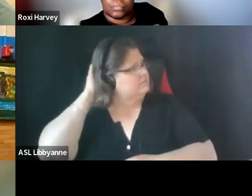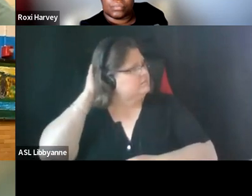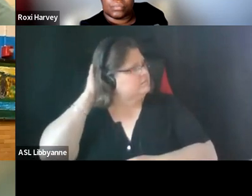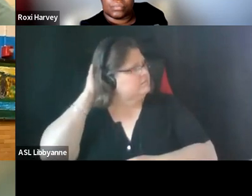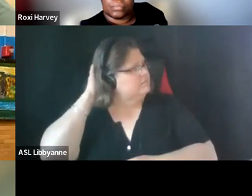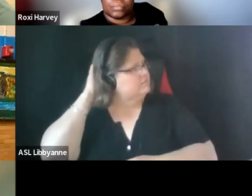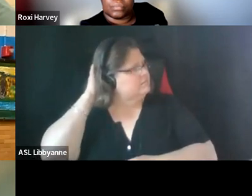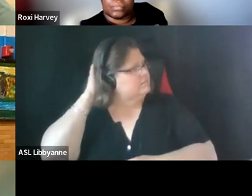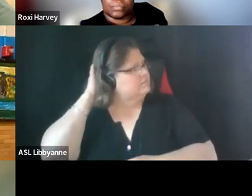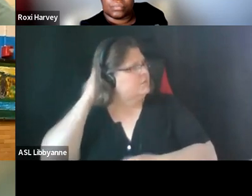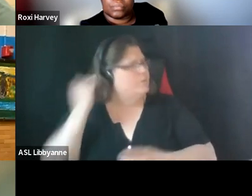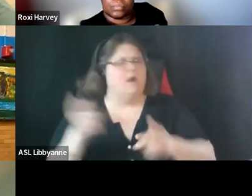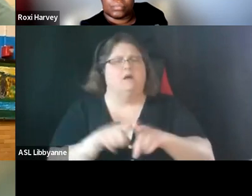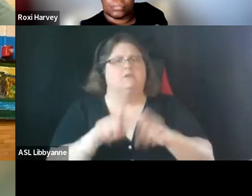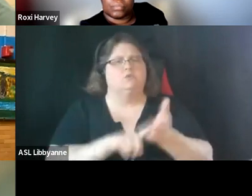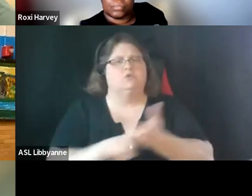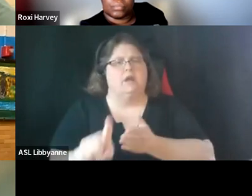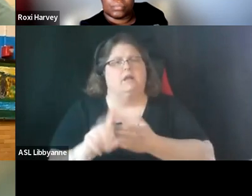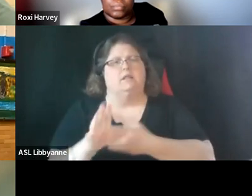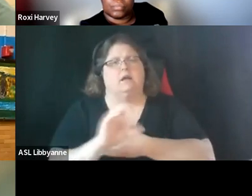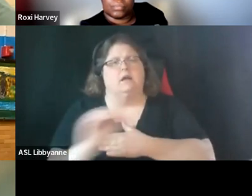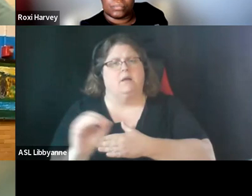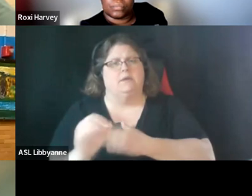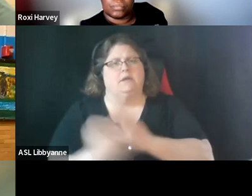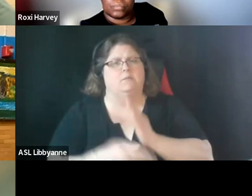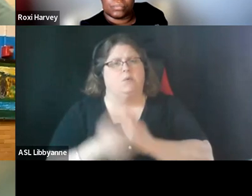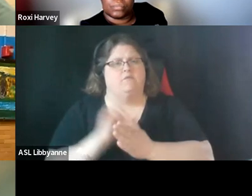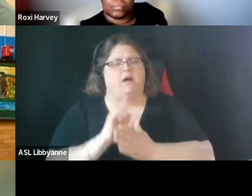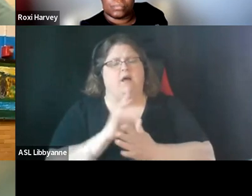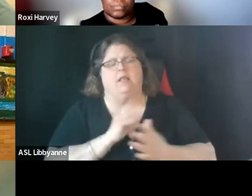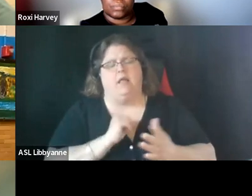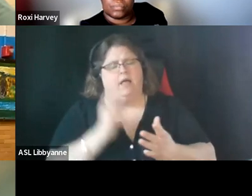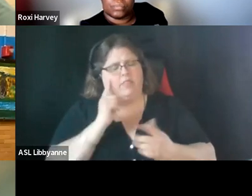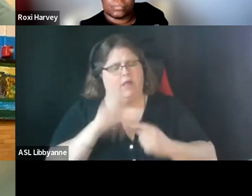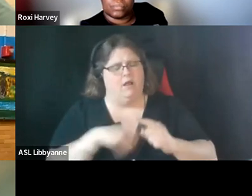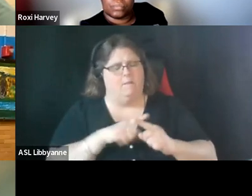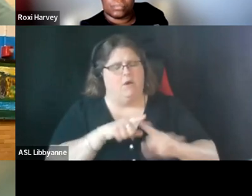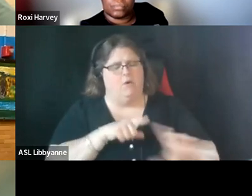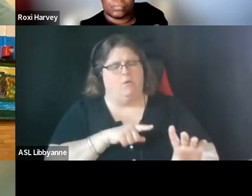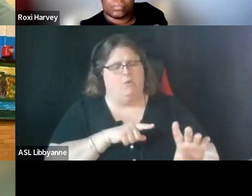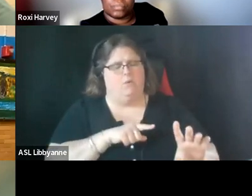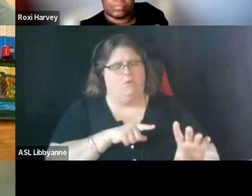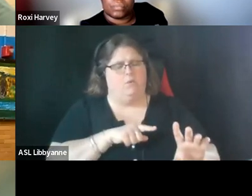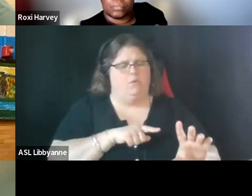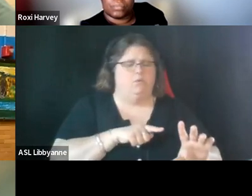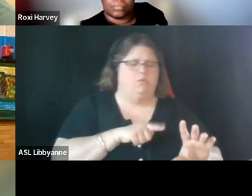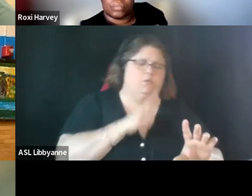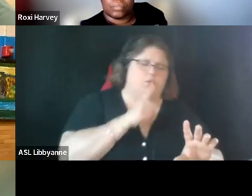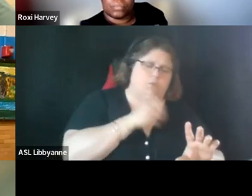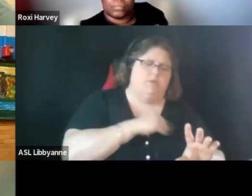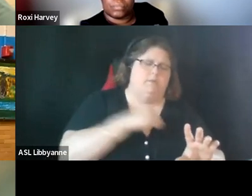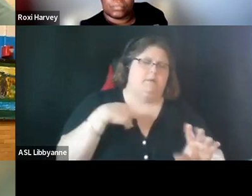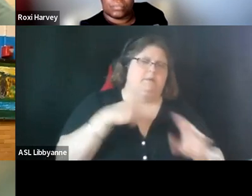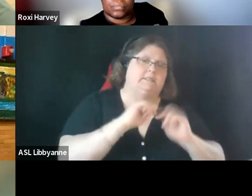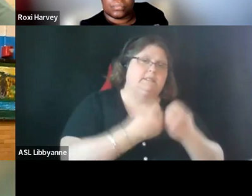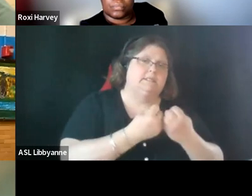the organization profile um and and ranked uh on that criteria you know you know who was uh the members of the team that